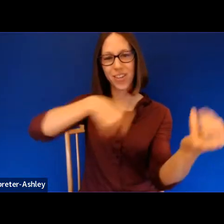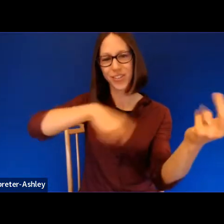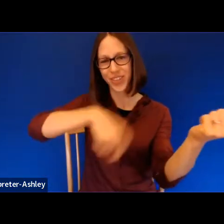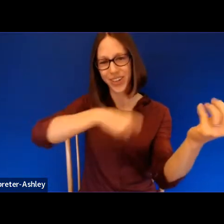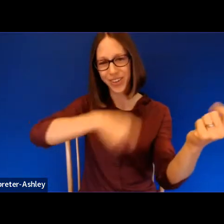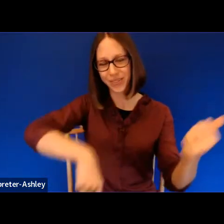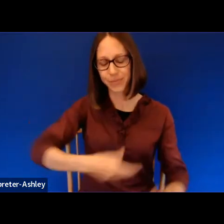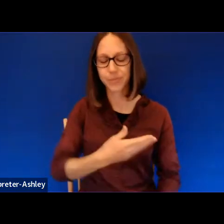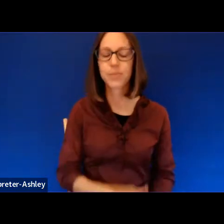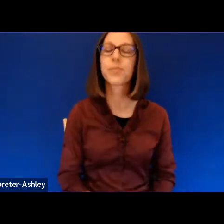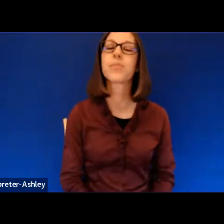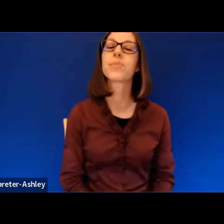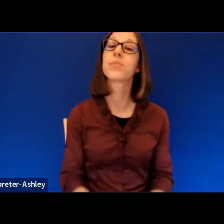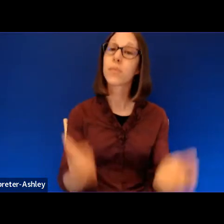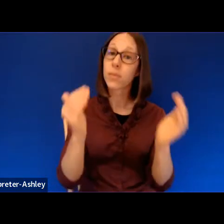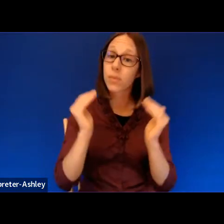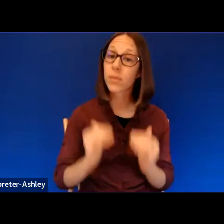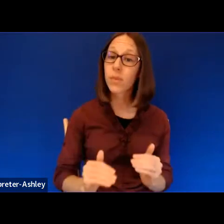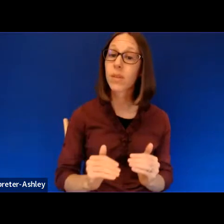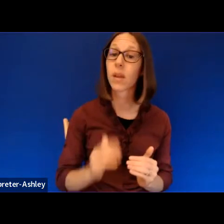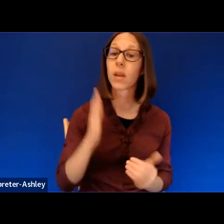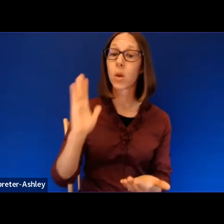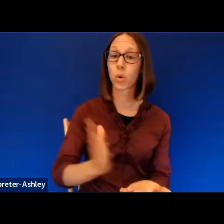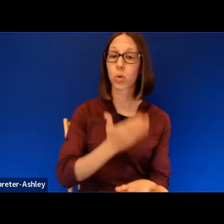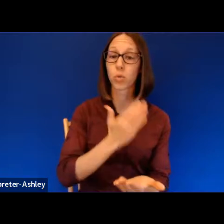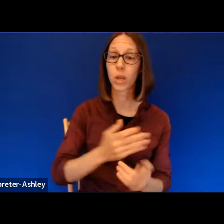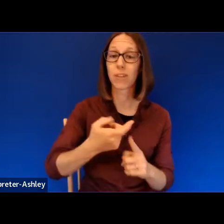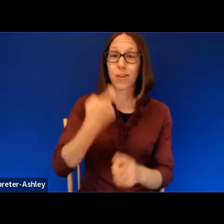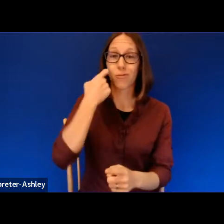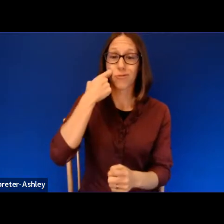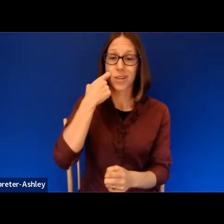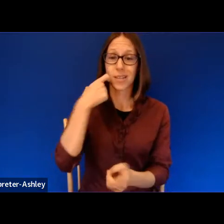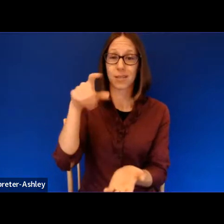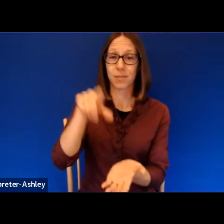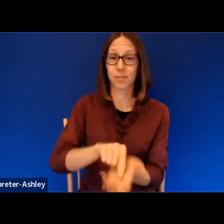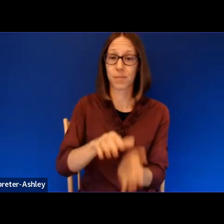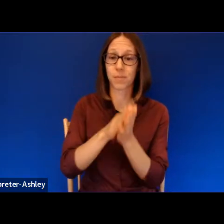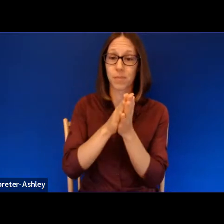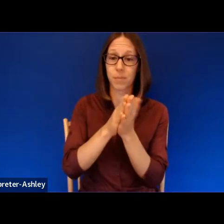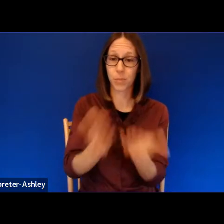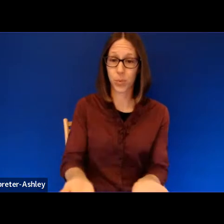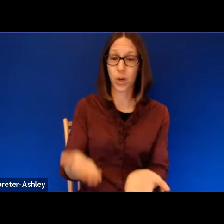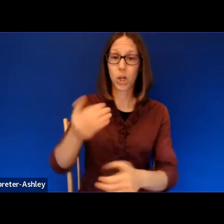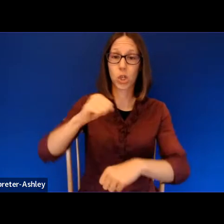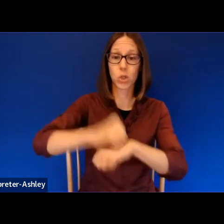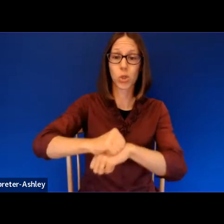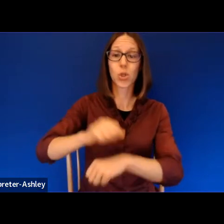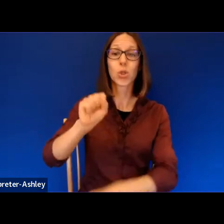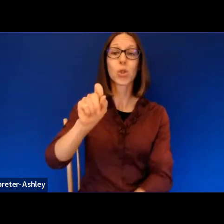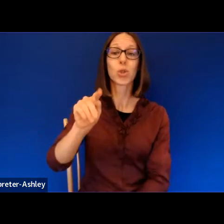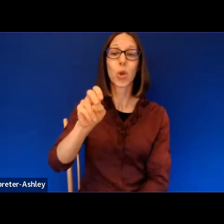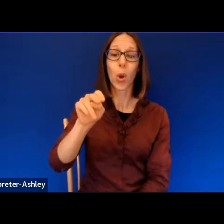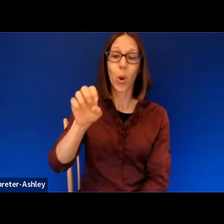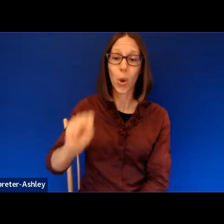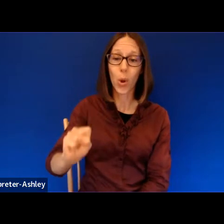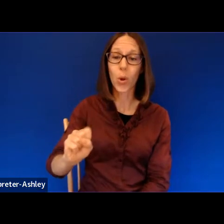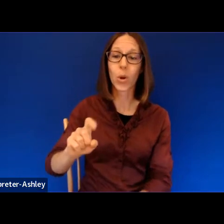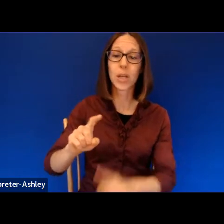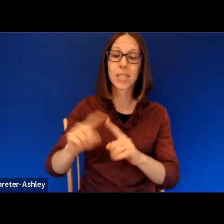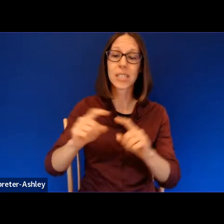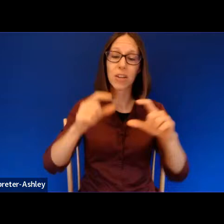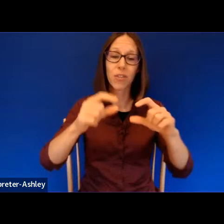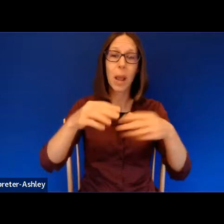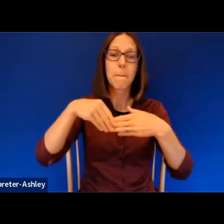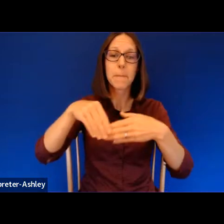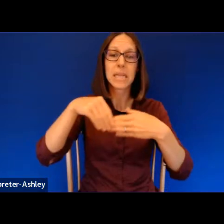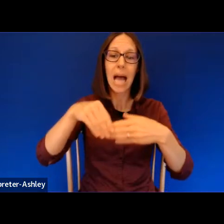And I thought I'd read from my most recent book, which is called Stones. These are all Legos and various pieces of plastic